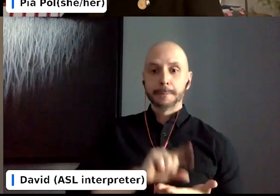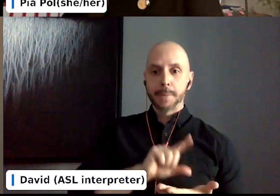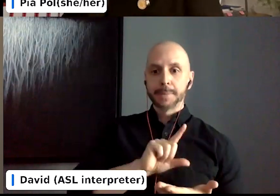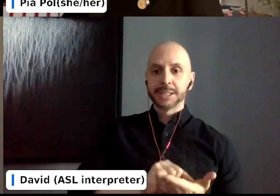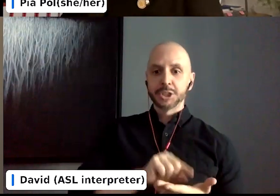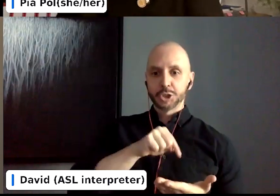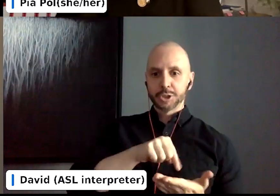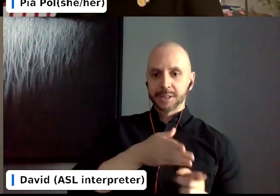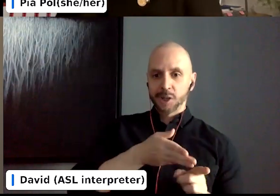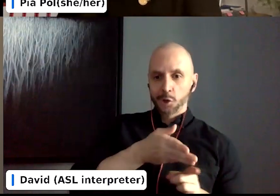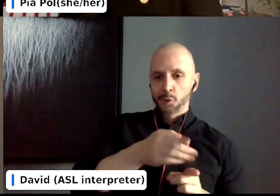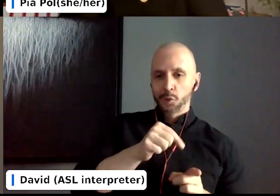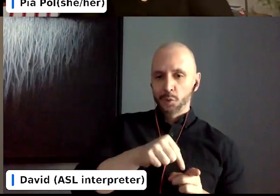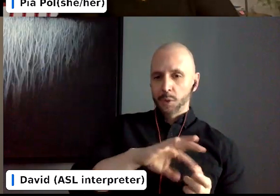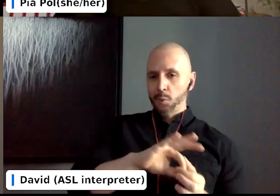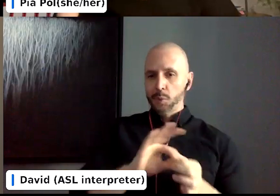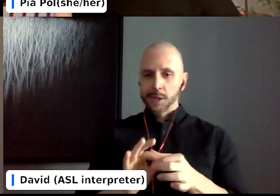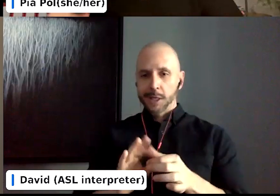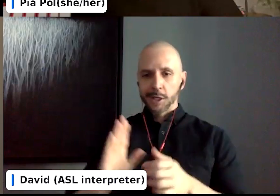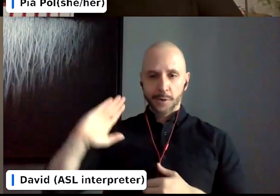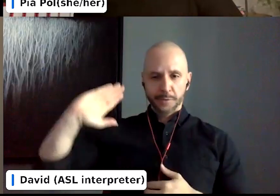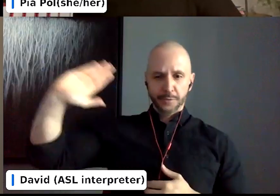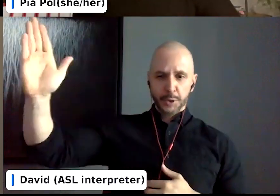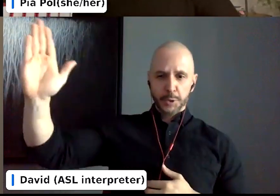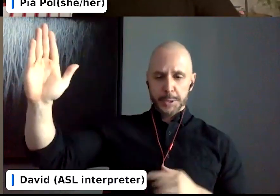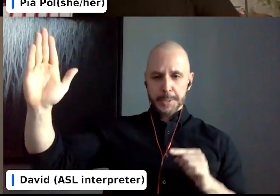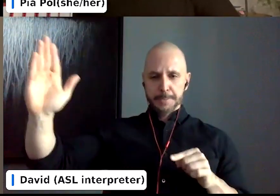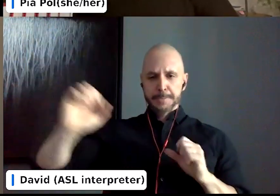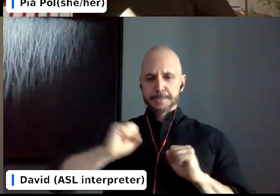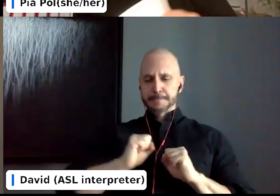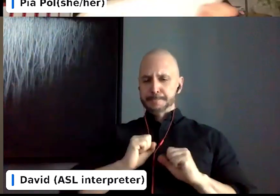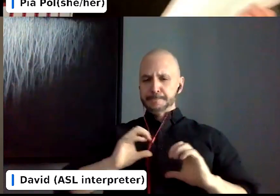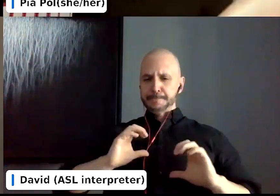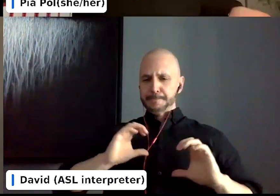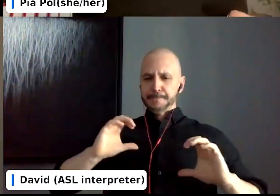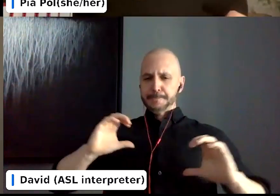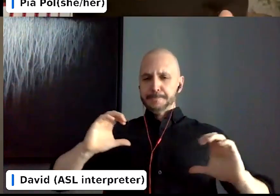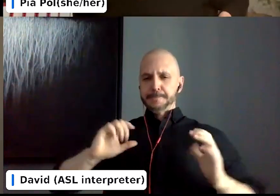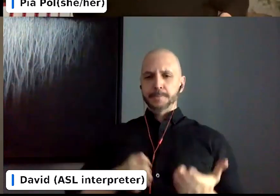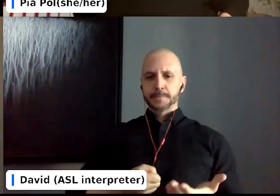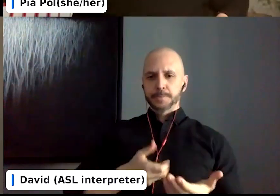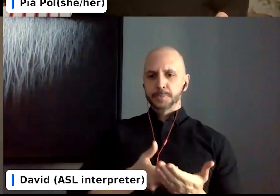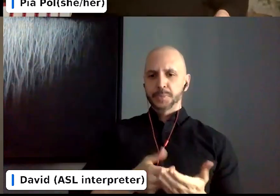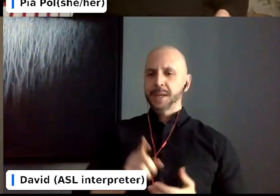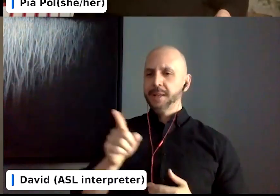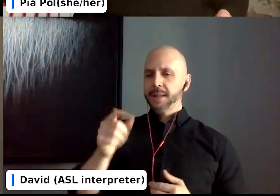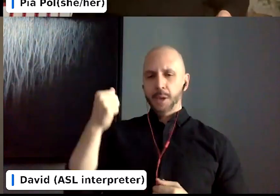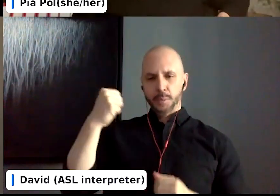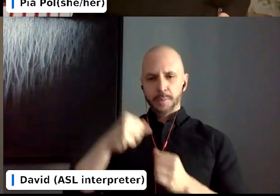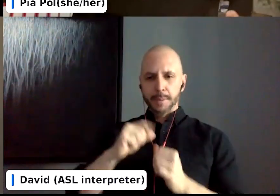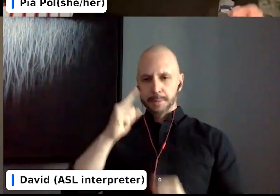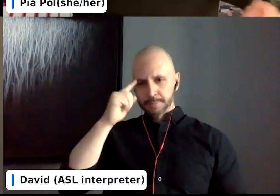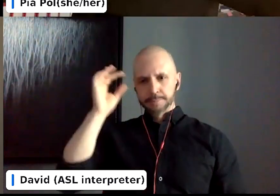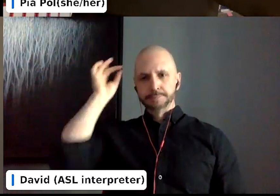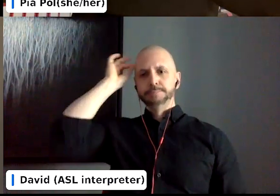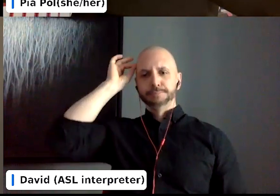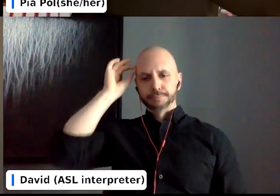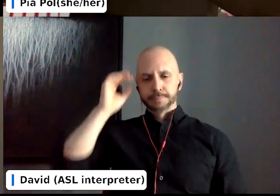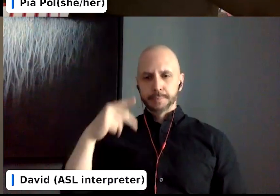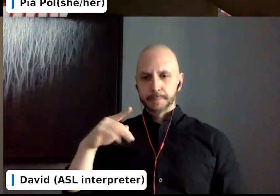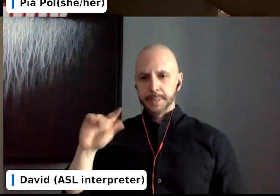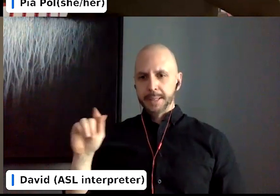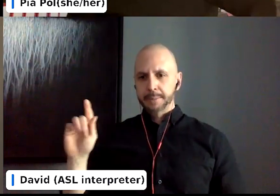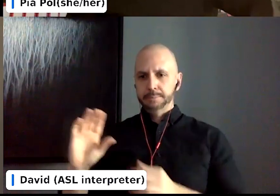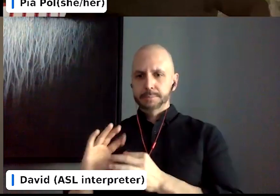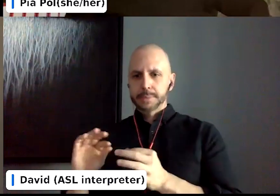And, um, um, I also remember like, uh, what Pia said before that Astrid, um, from